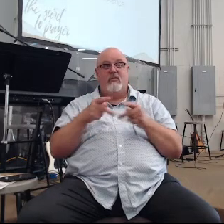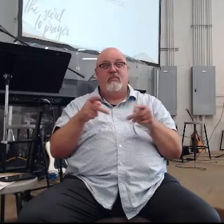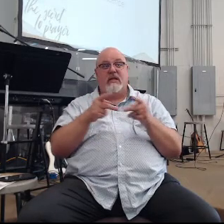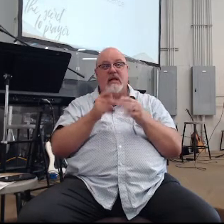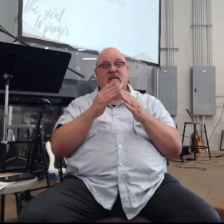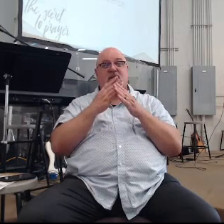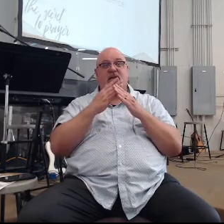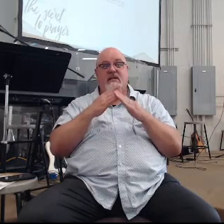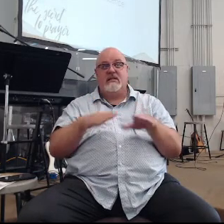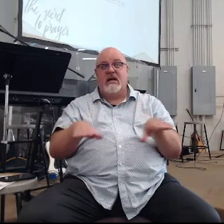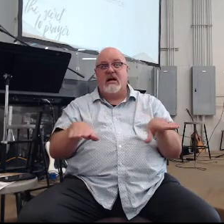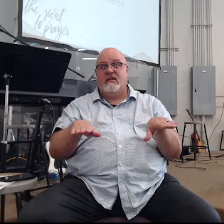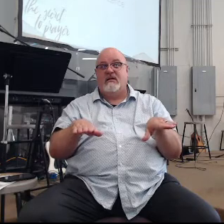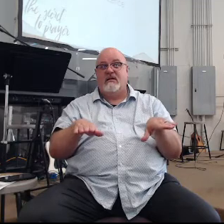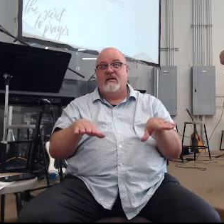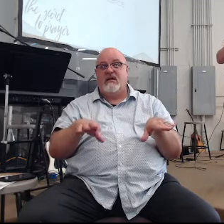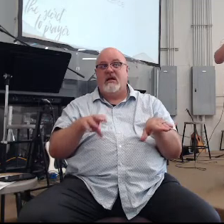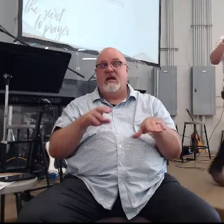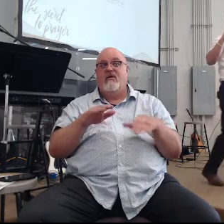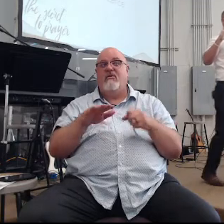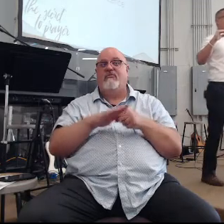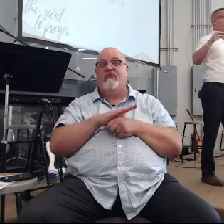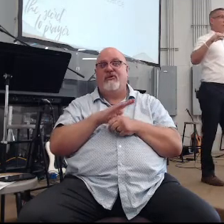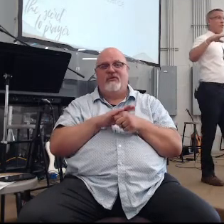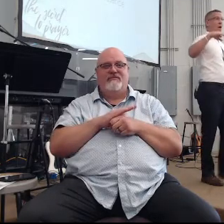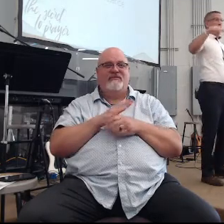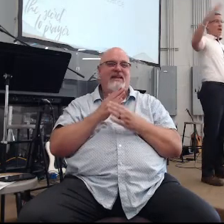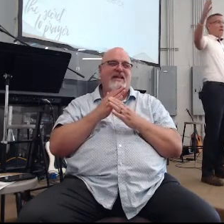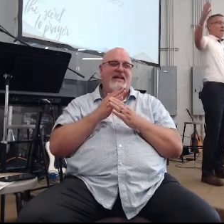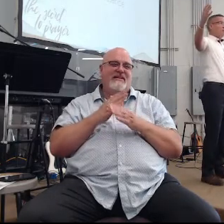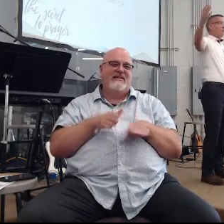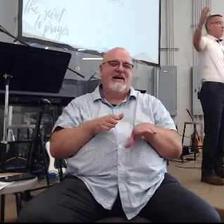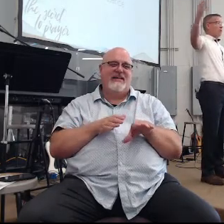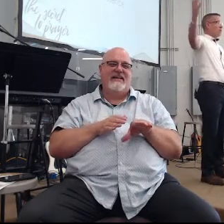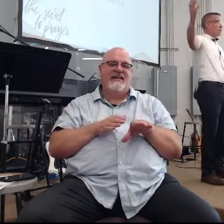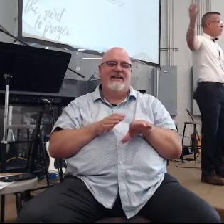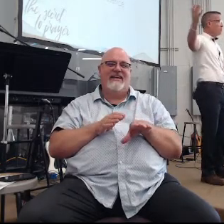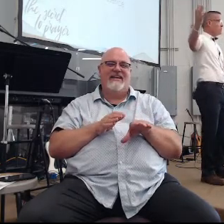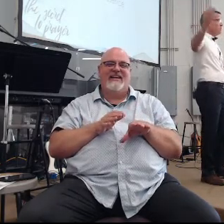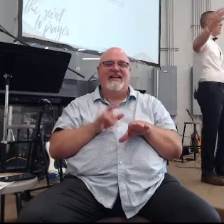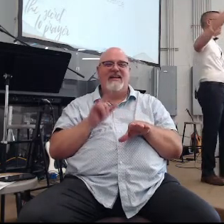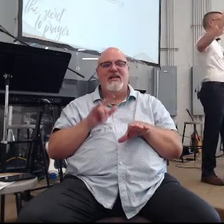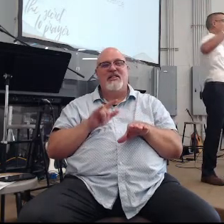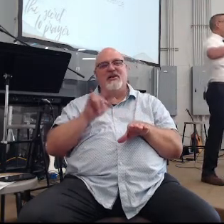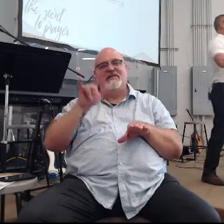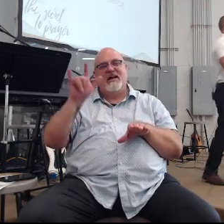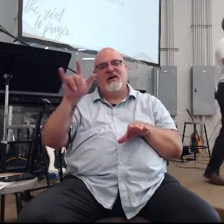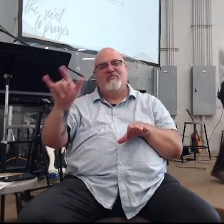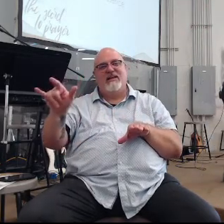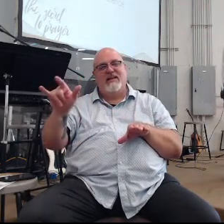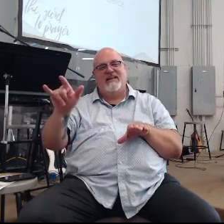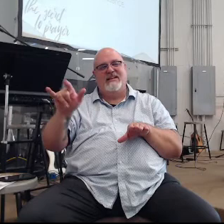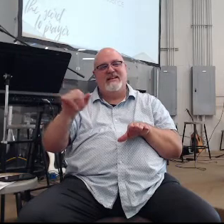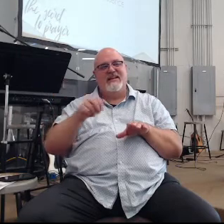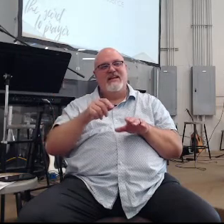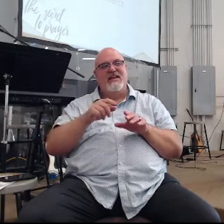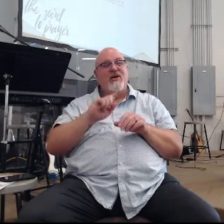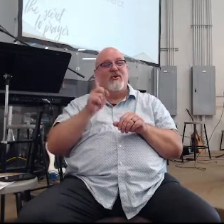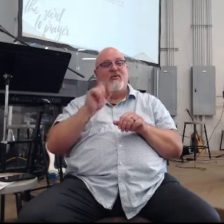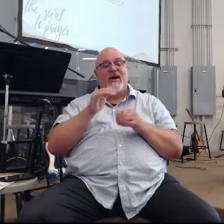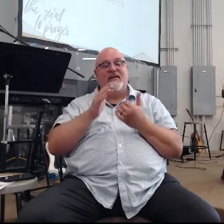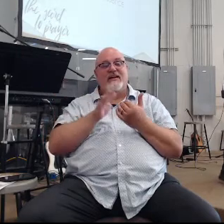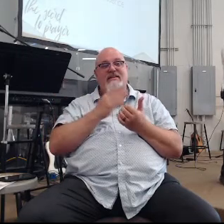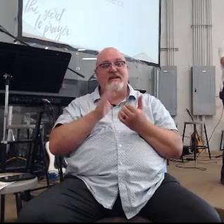it's hard in our world right I mean even when you go out camping there's airplane noise sometimes if you've ever been somewhere where it is